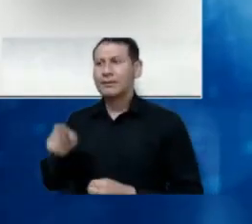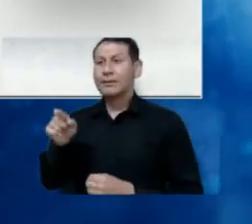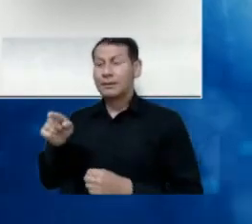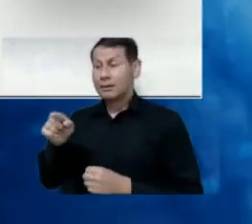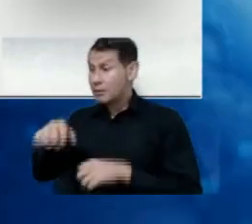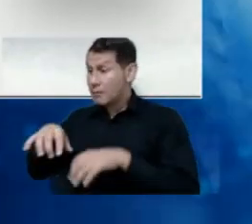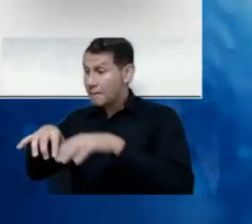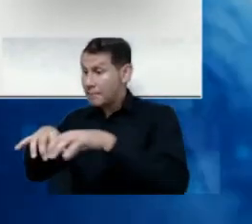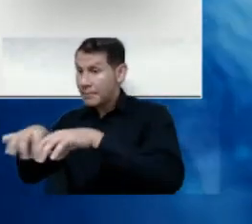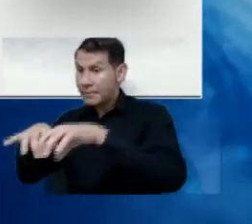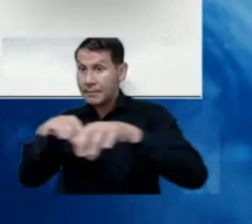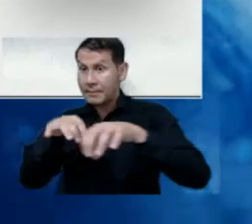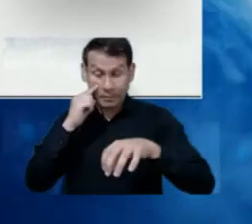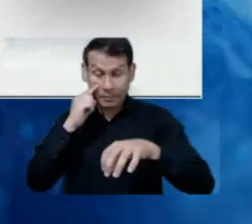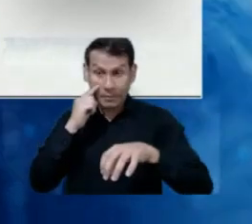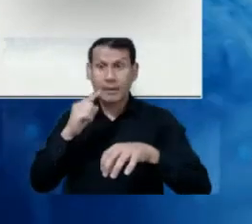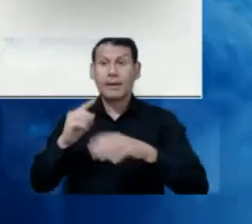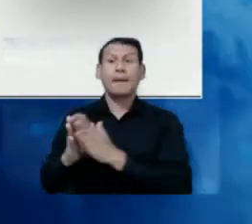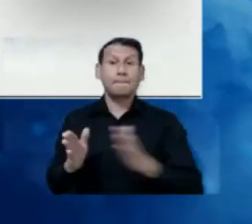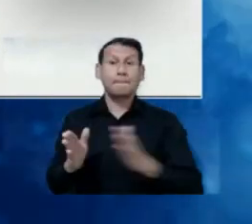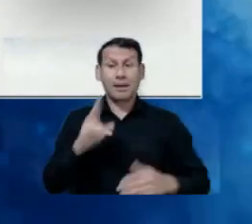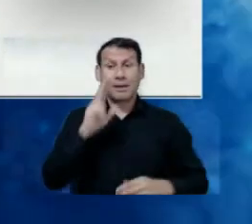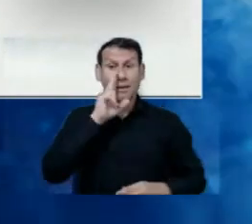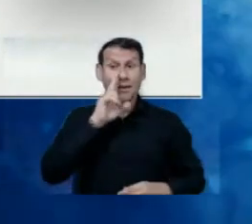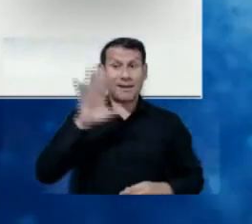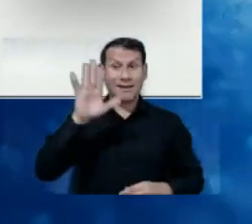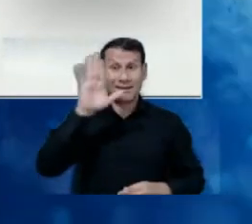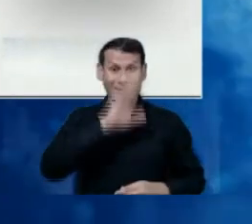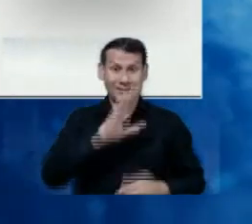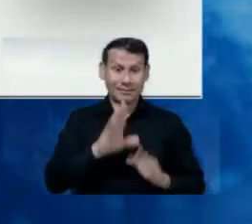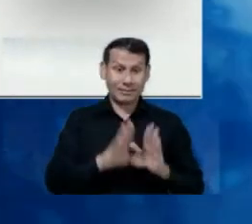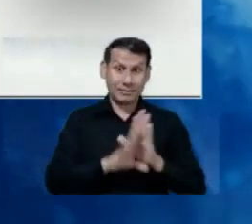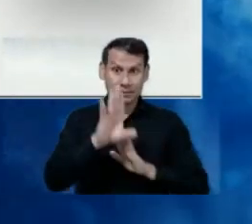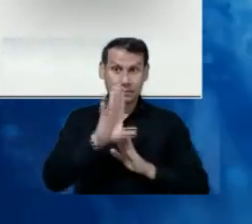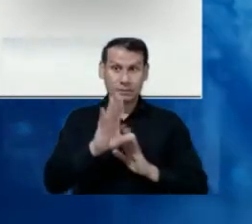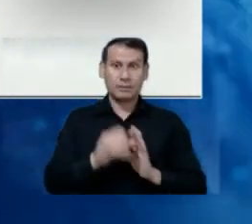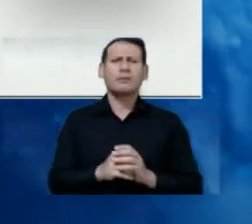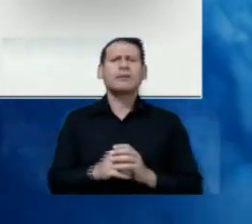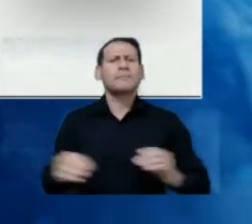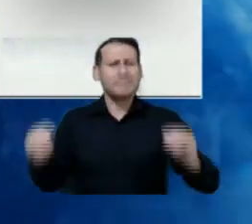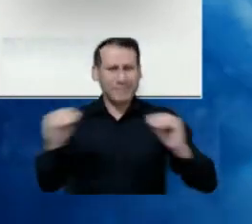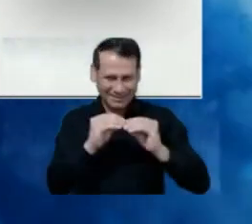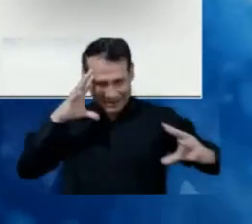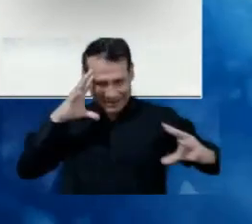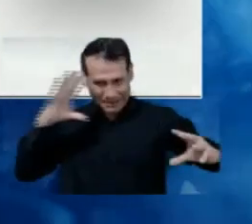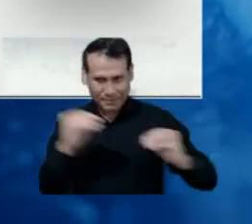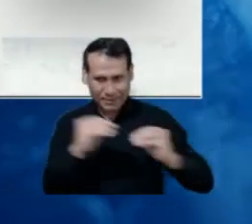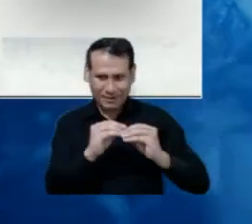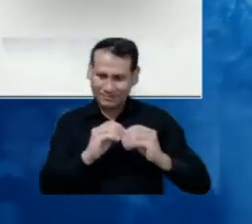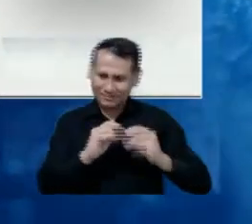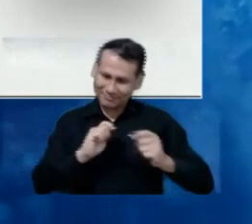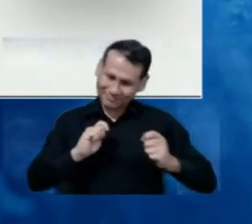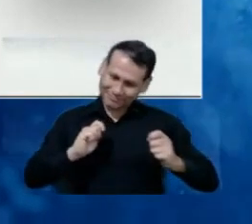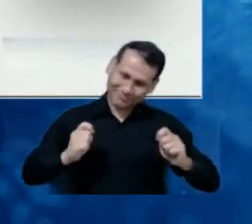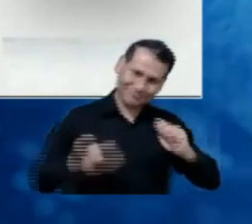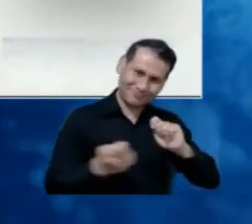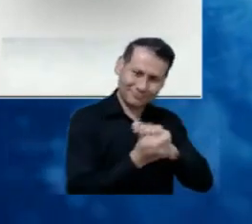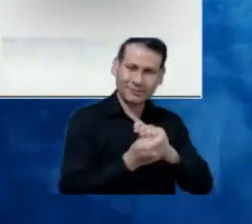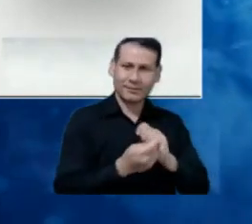prioritization according to the goal for development, and also the pack for digital transformation,